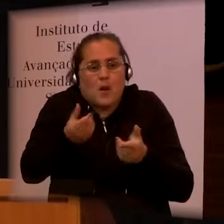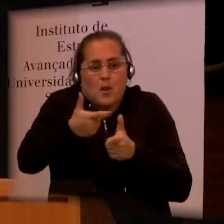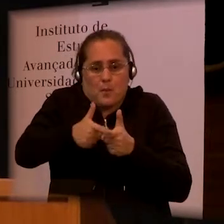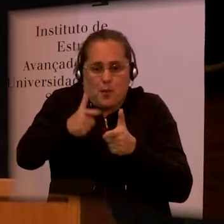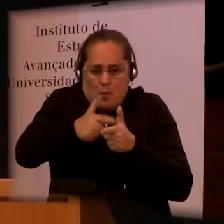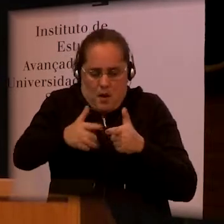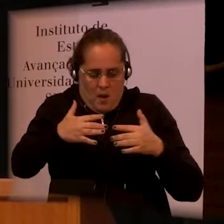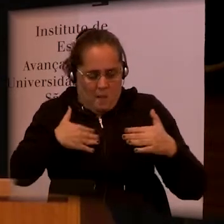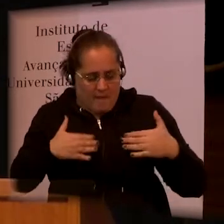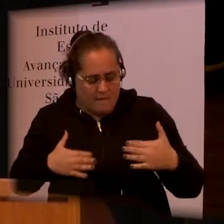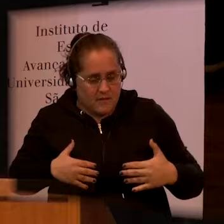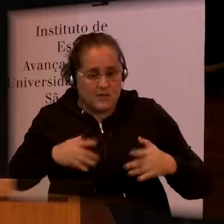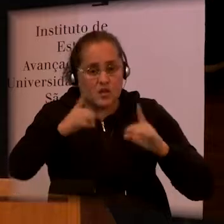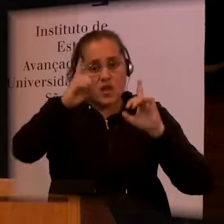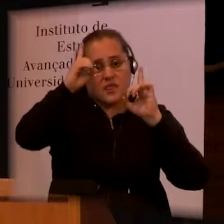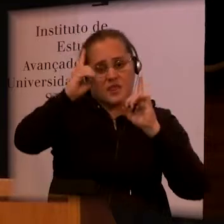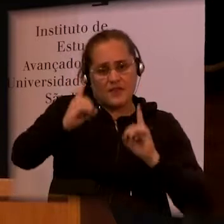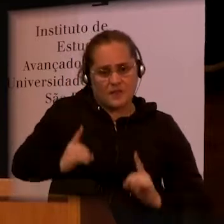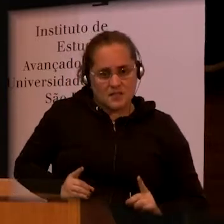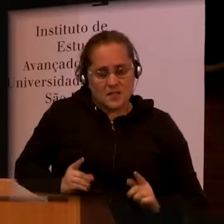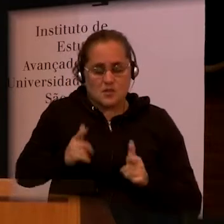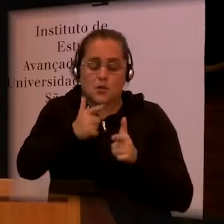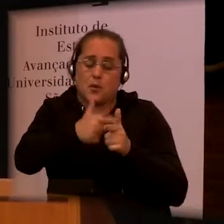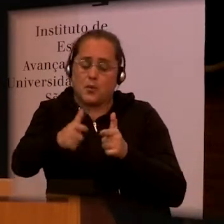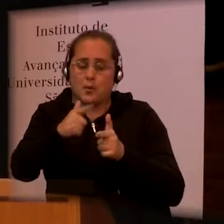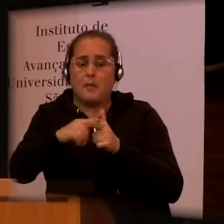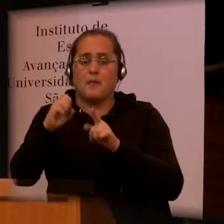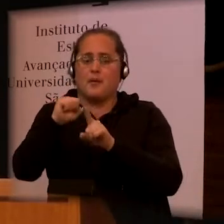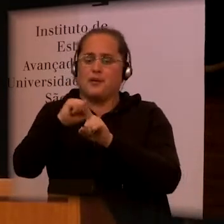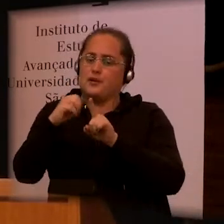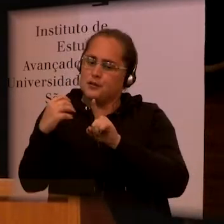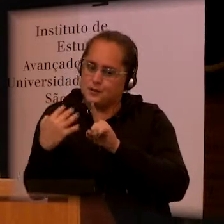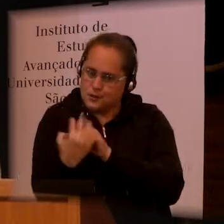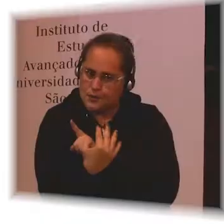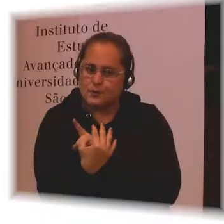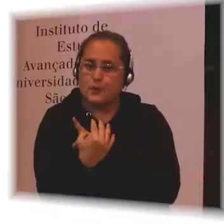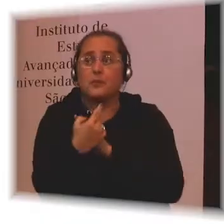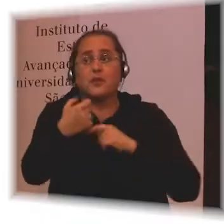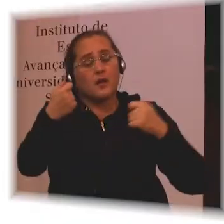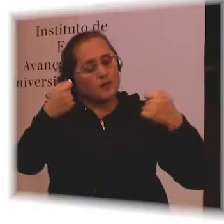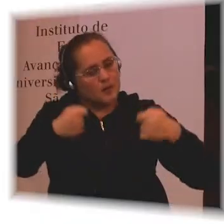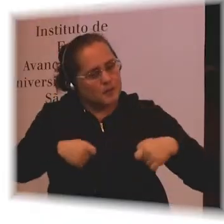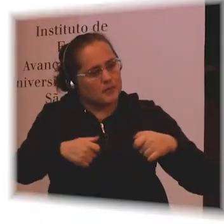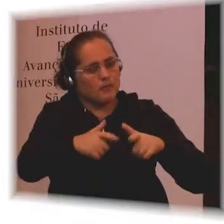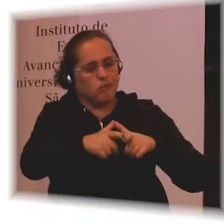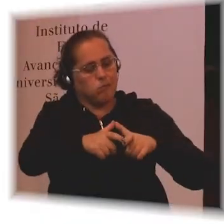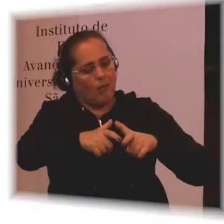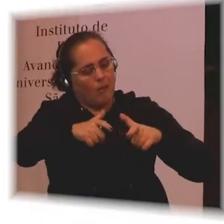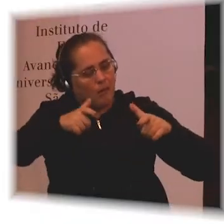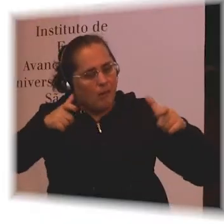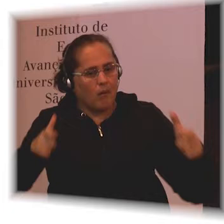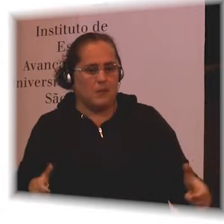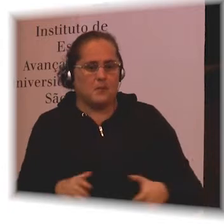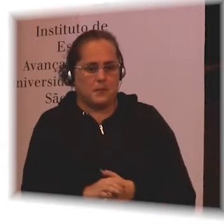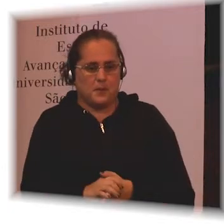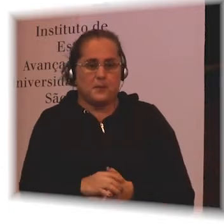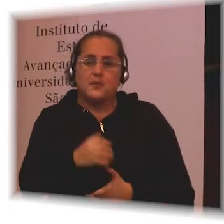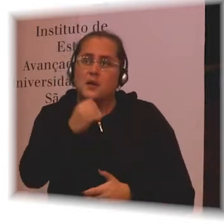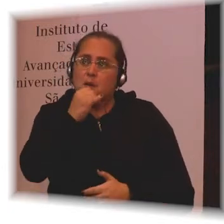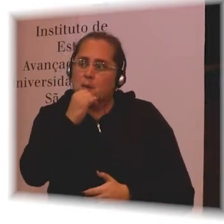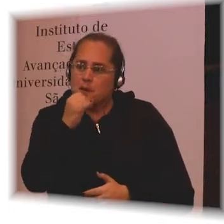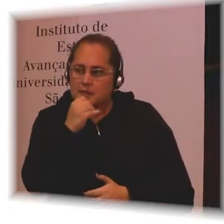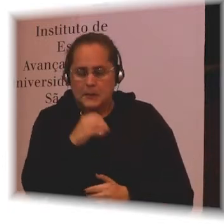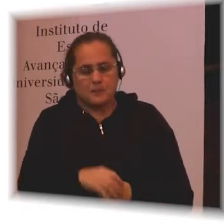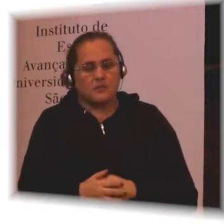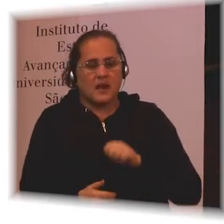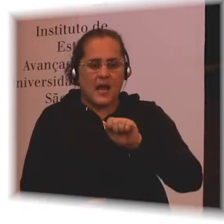somebody's life and that we need to think broadly when we think about disability. Or albinism is another situation where